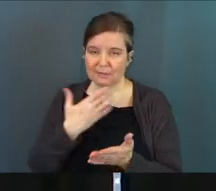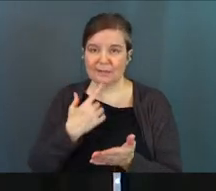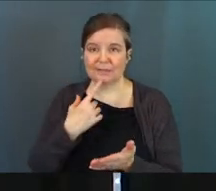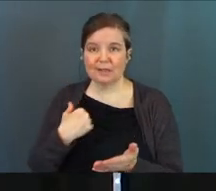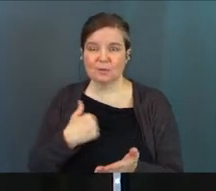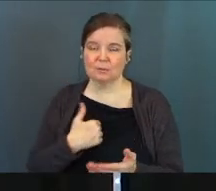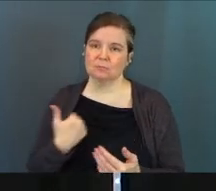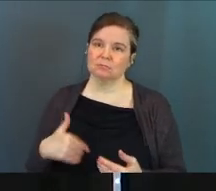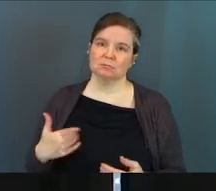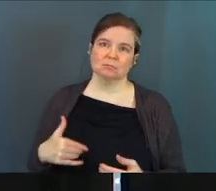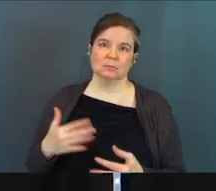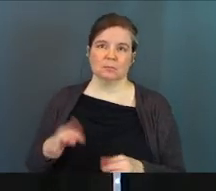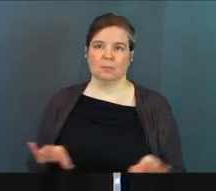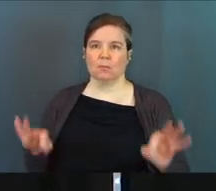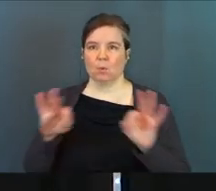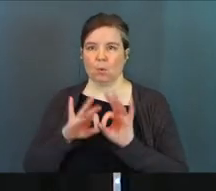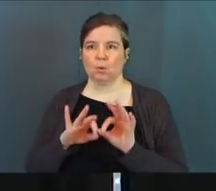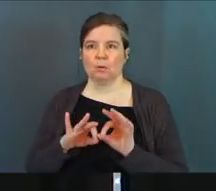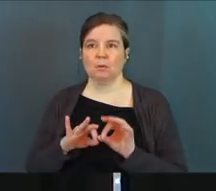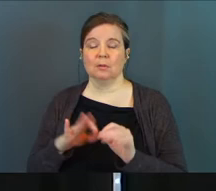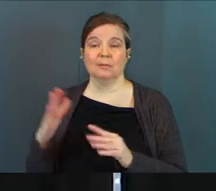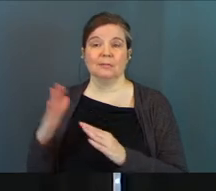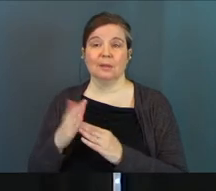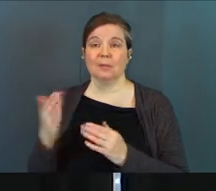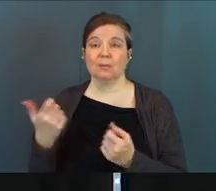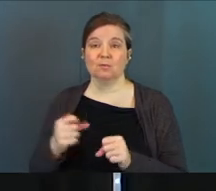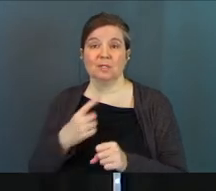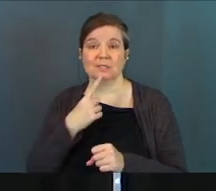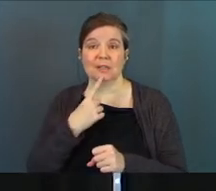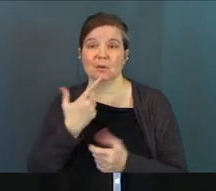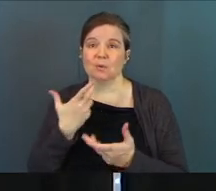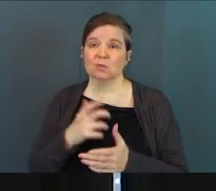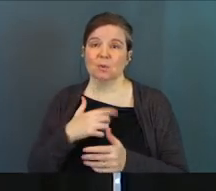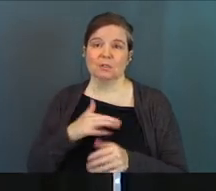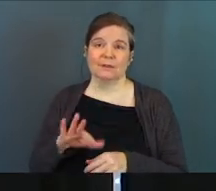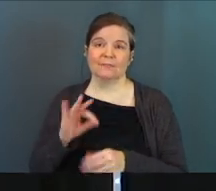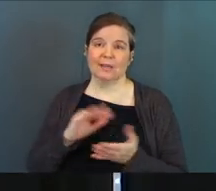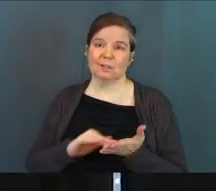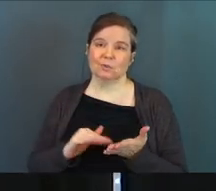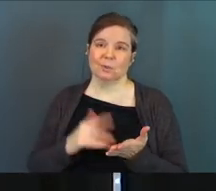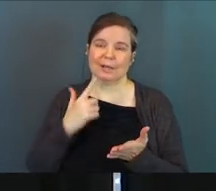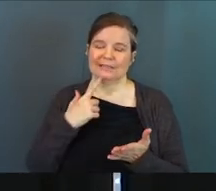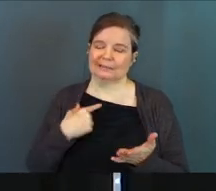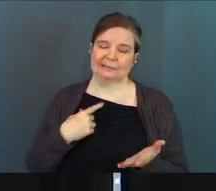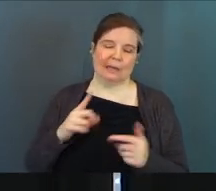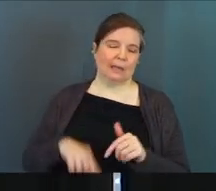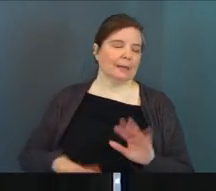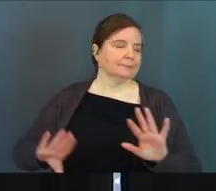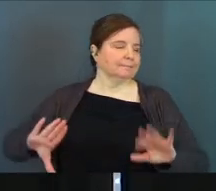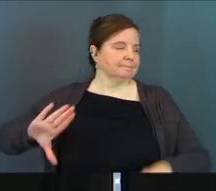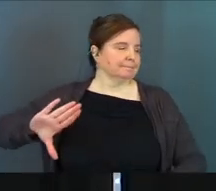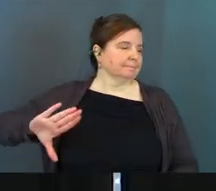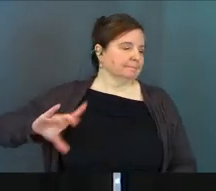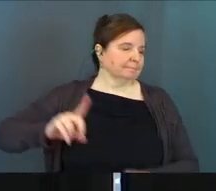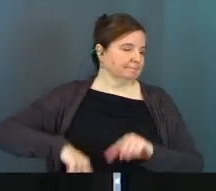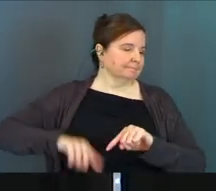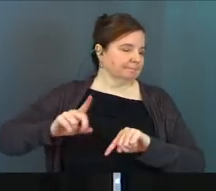saying to us. It's so important. The ultimate thing I'm trying to say is we don't want to just find an excuse to say, I can't get into this.